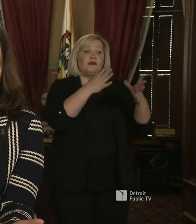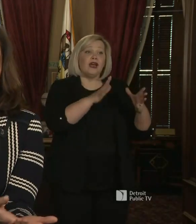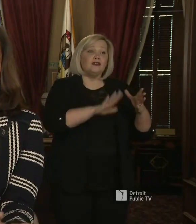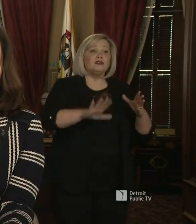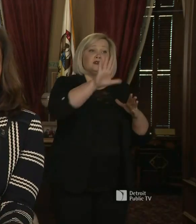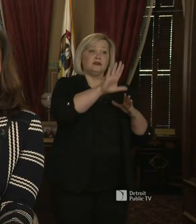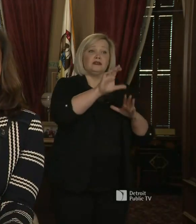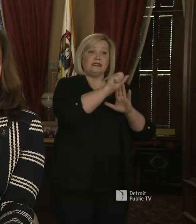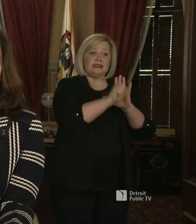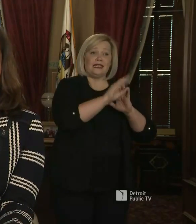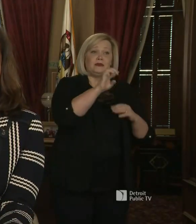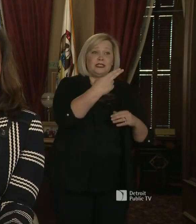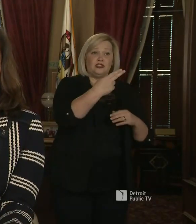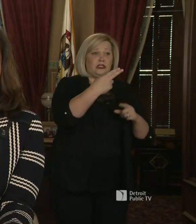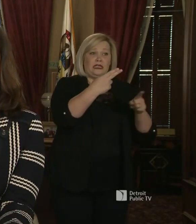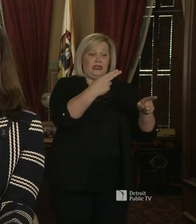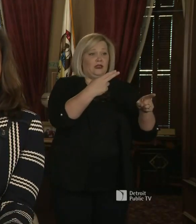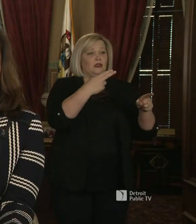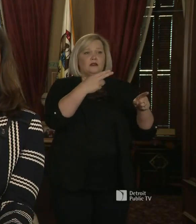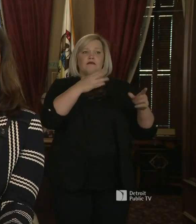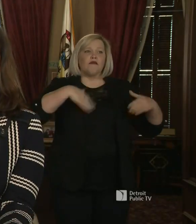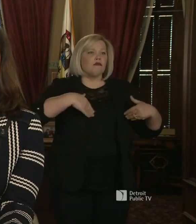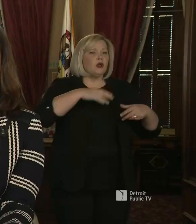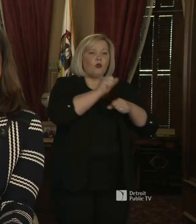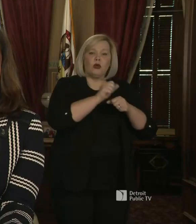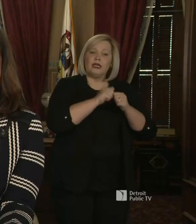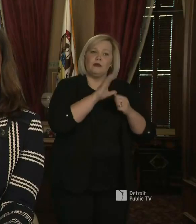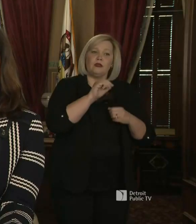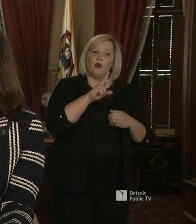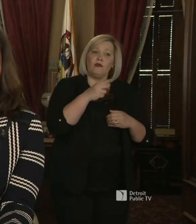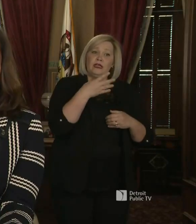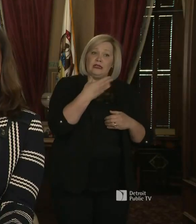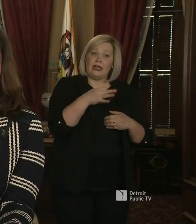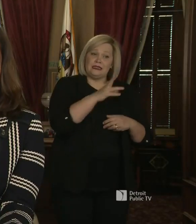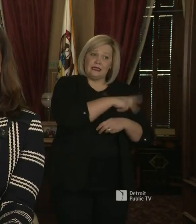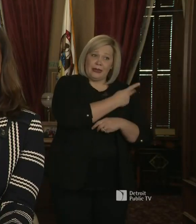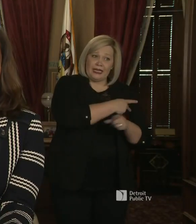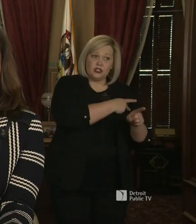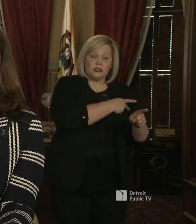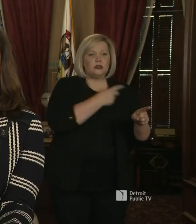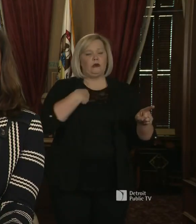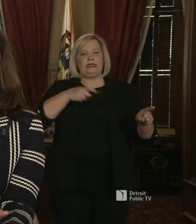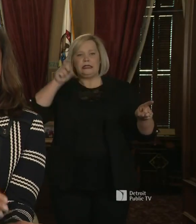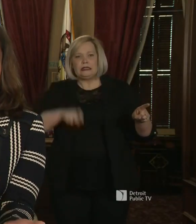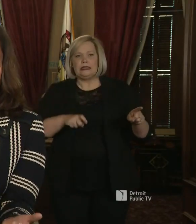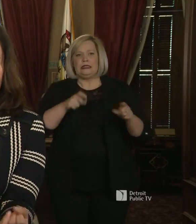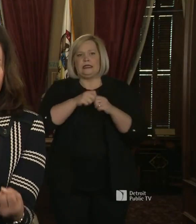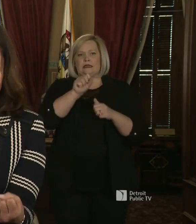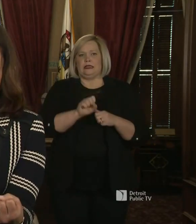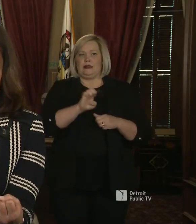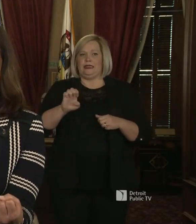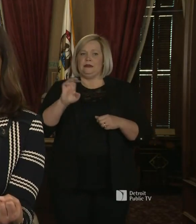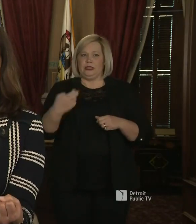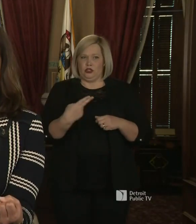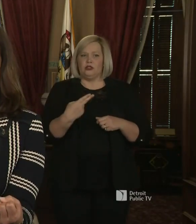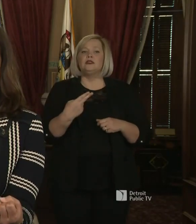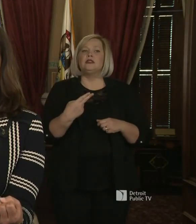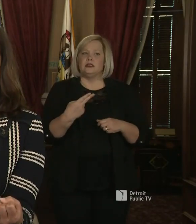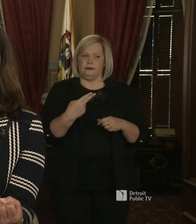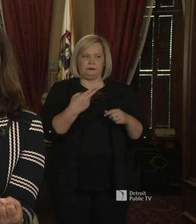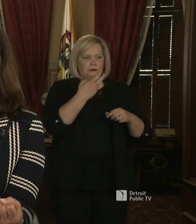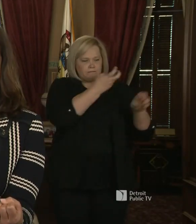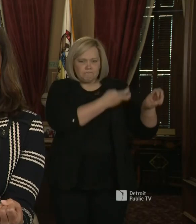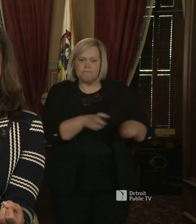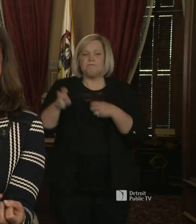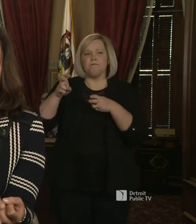not on the front line but want to join, there is a need in southeast Michigan where we are making it easier for people in